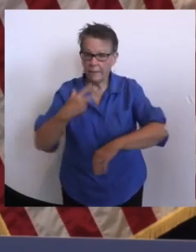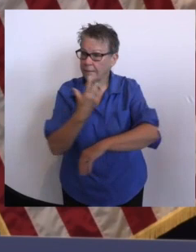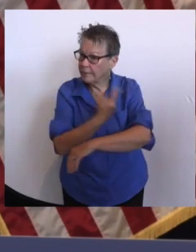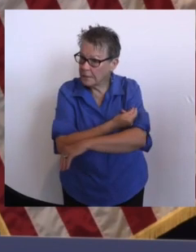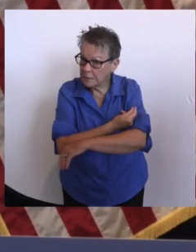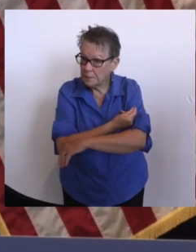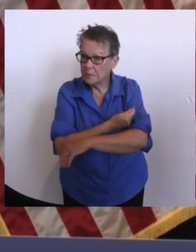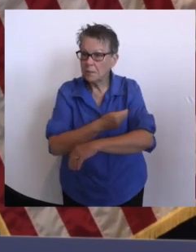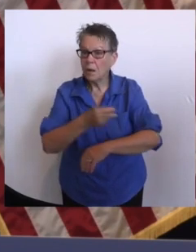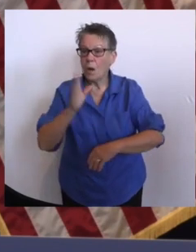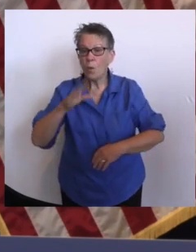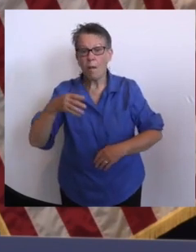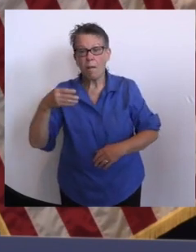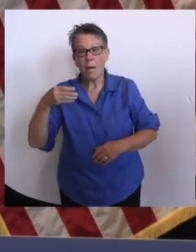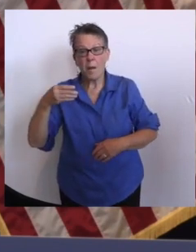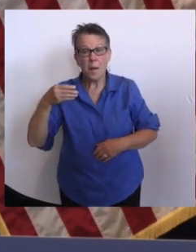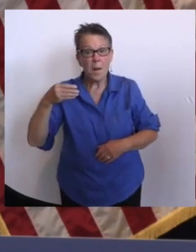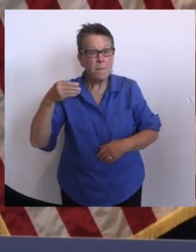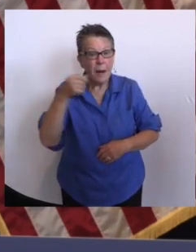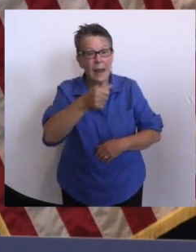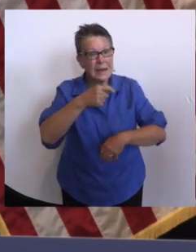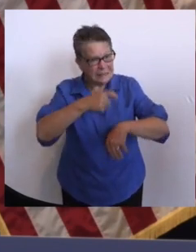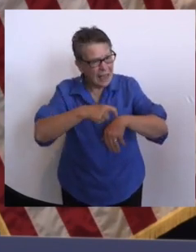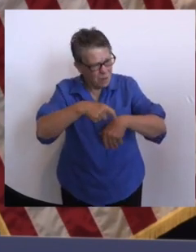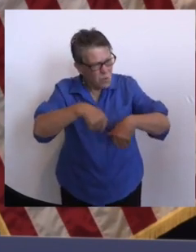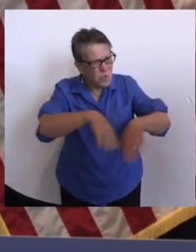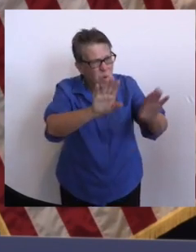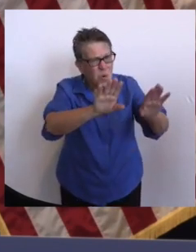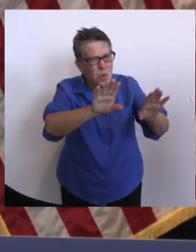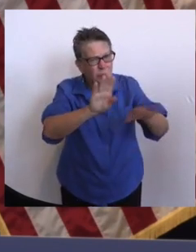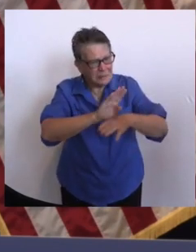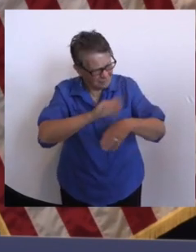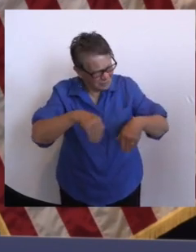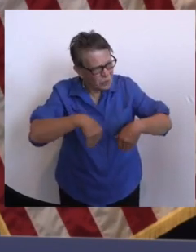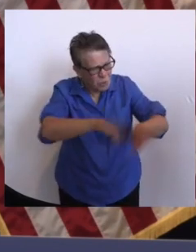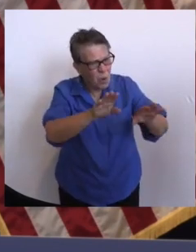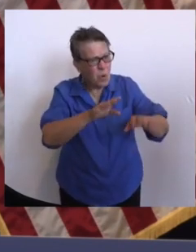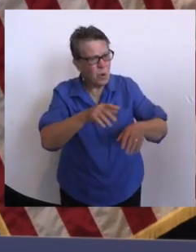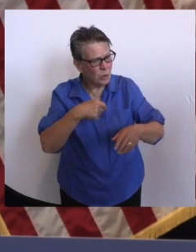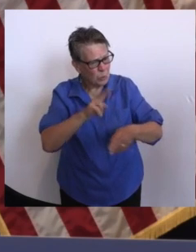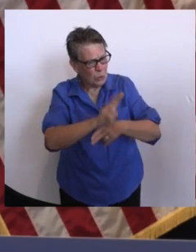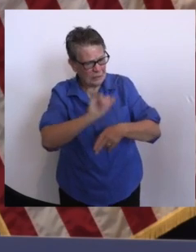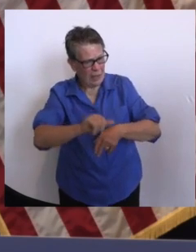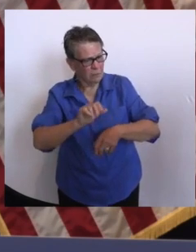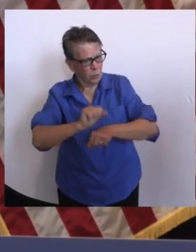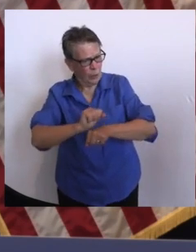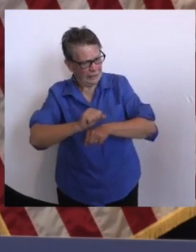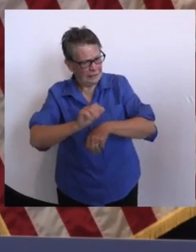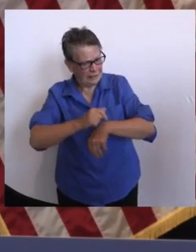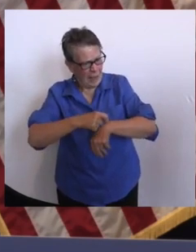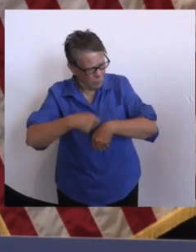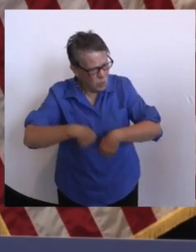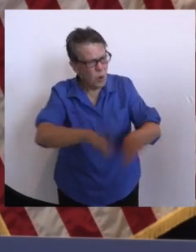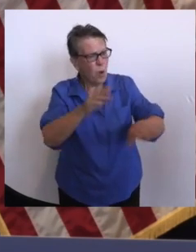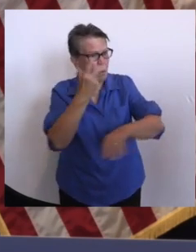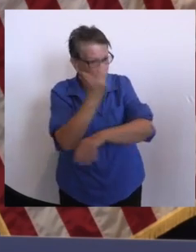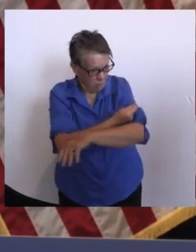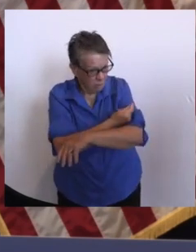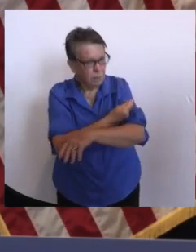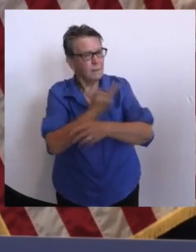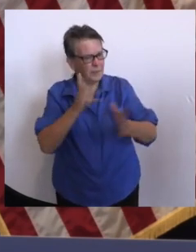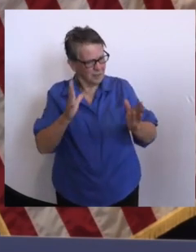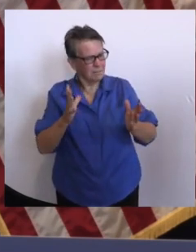Vaccines are the most effective tool we have to end this pandemic. They are safe and effective. A CDC study